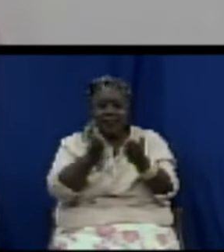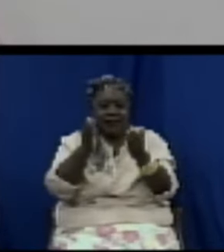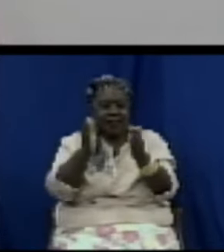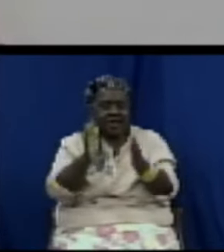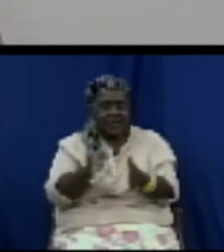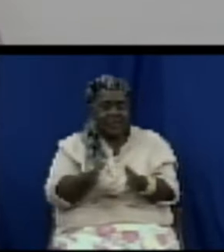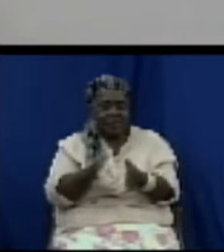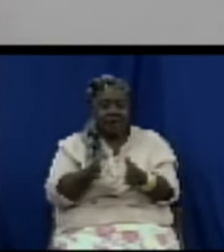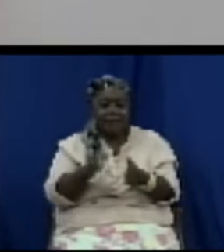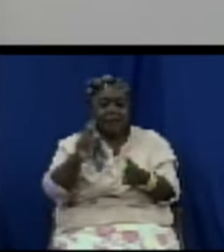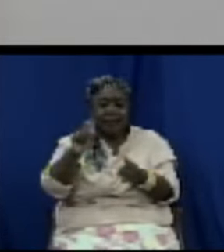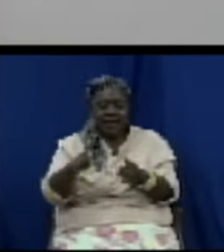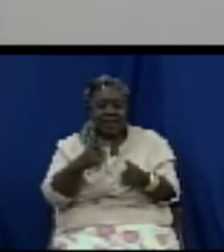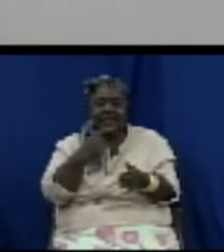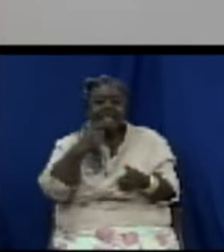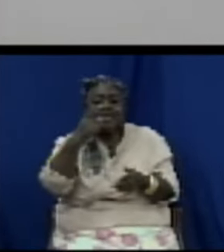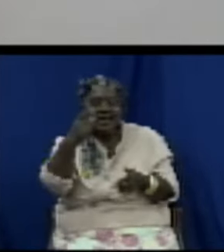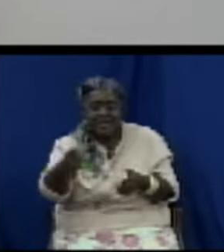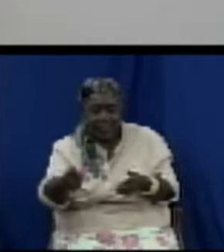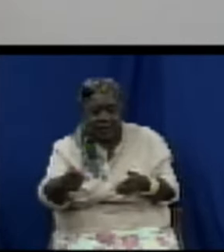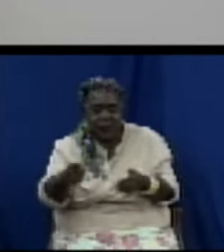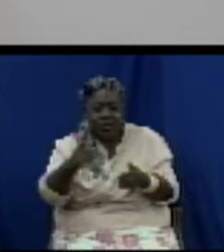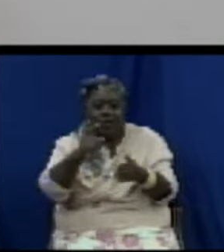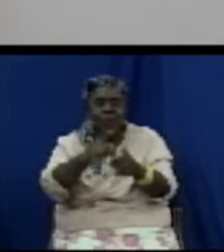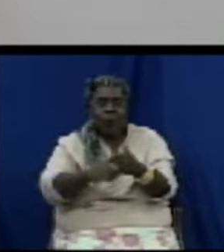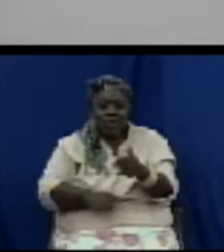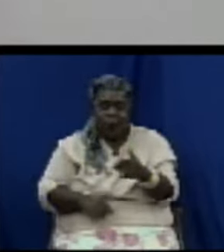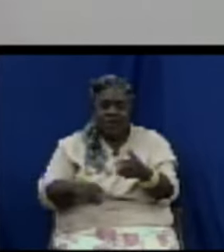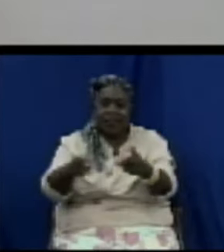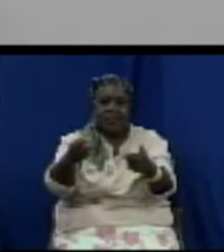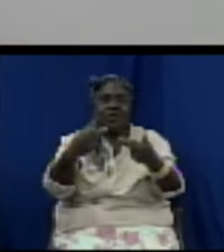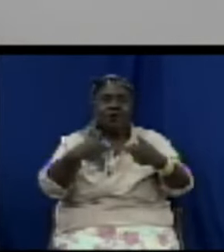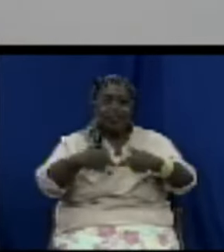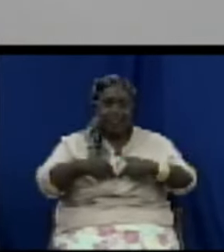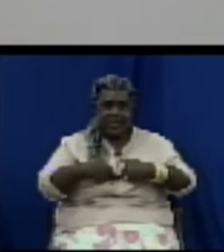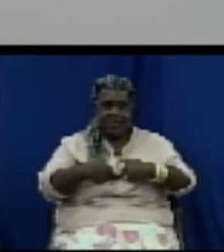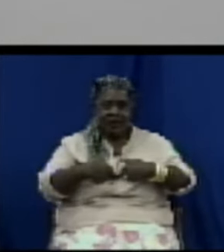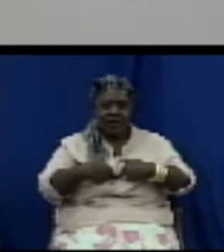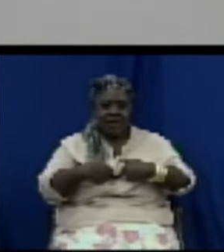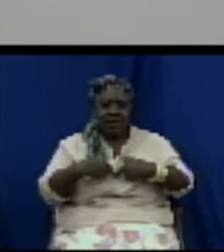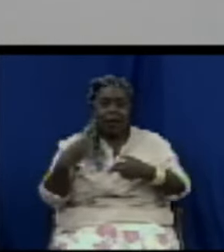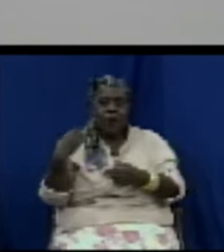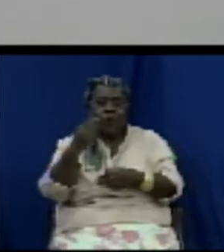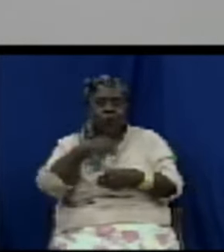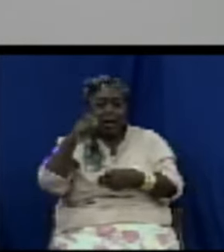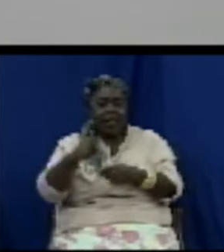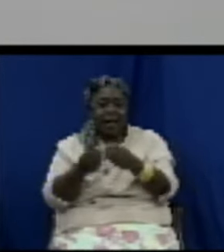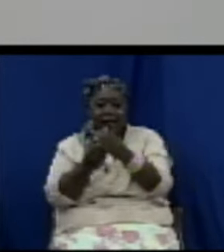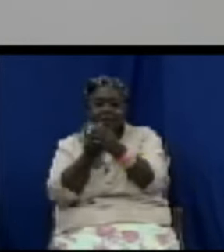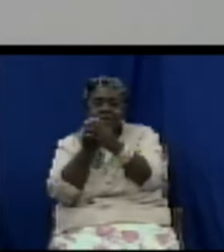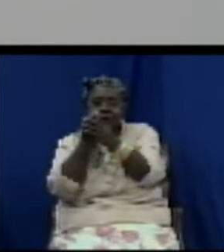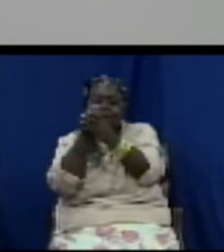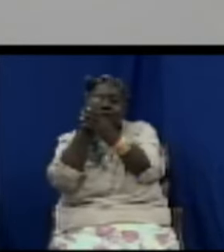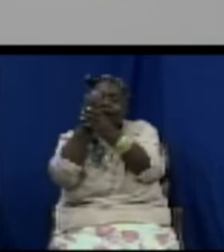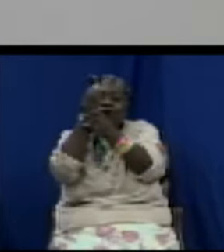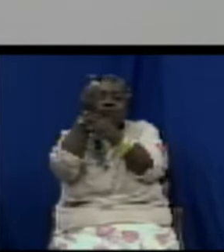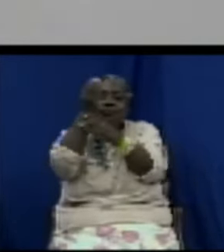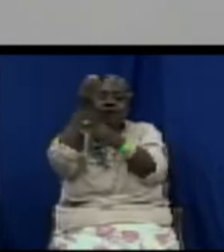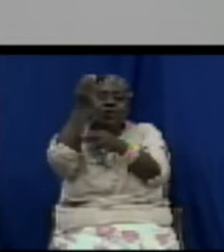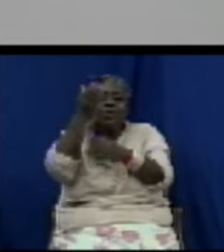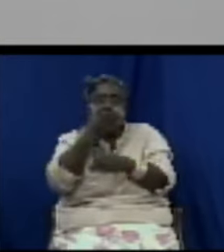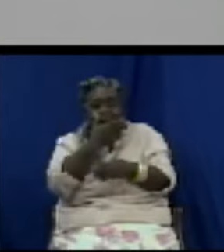but for the quality of life in St. Kitts and Nevis we are never going to attain a sustainable island state